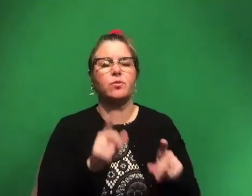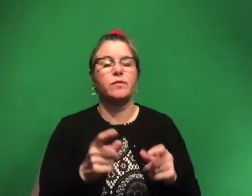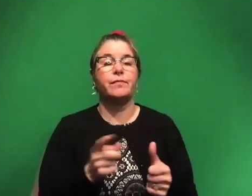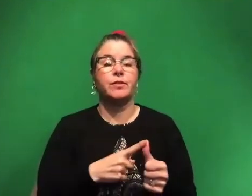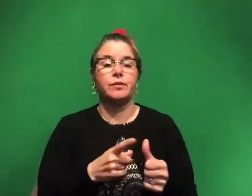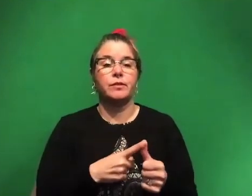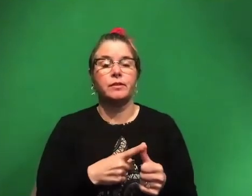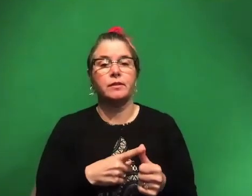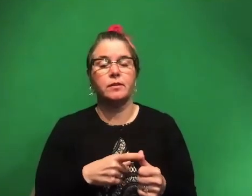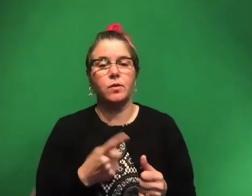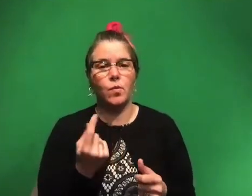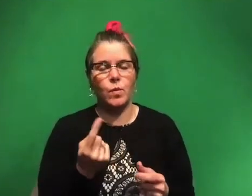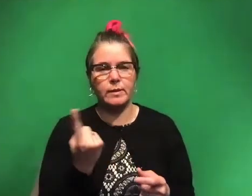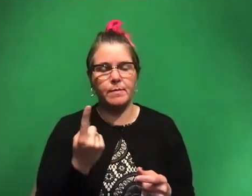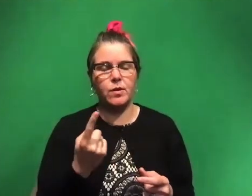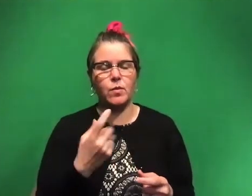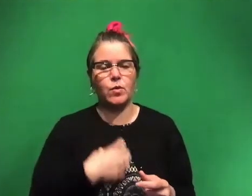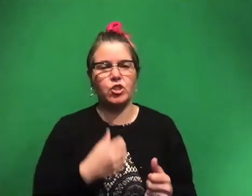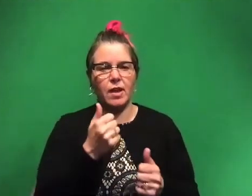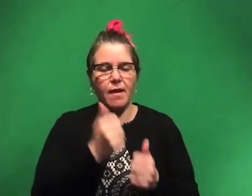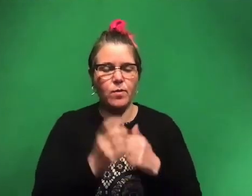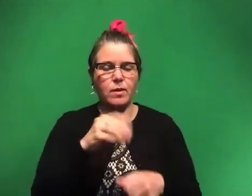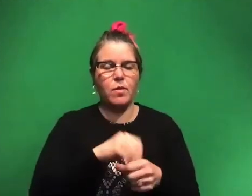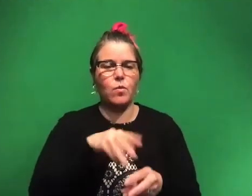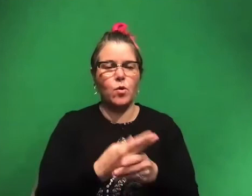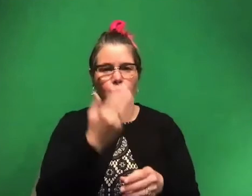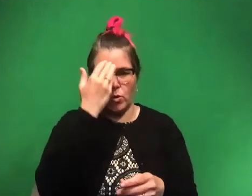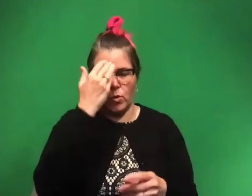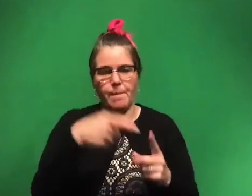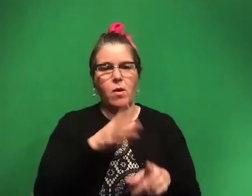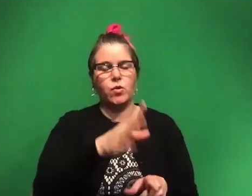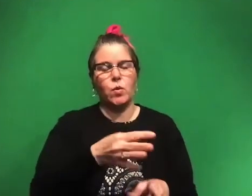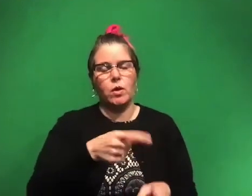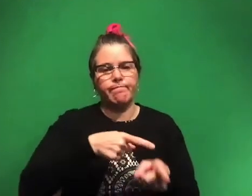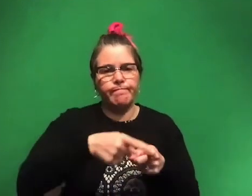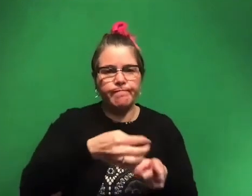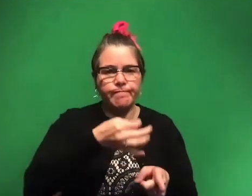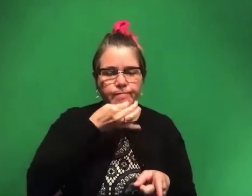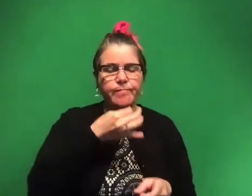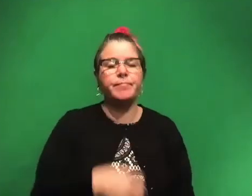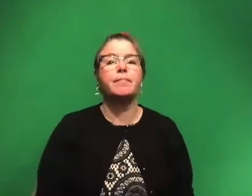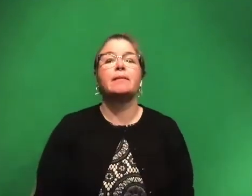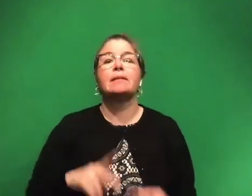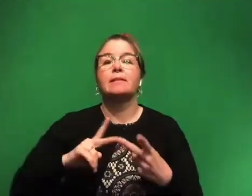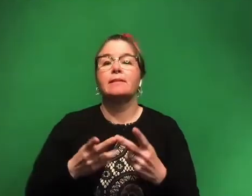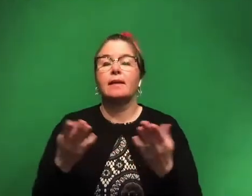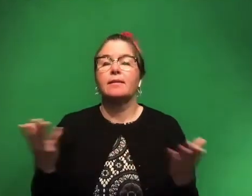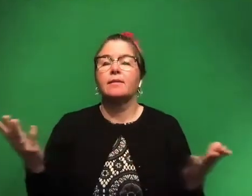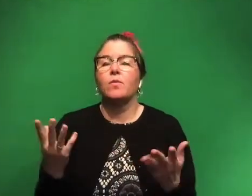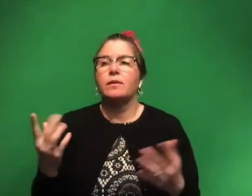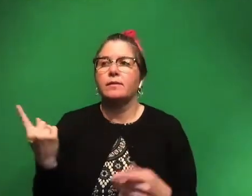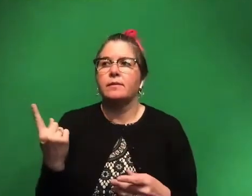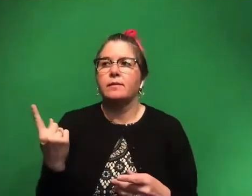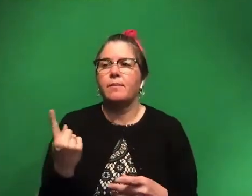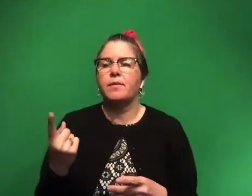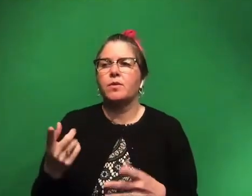question is, what's something that you wish everybody in the world knew about your area of expertise? And then the second question is, what is someone,